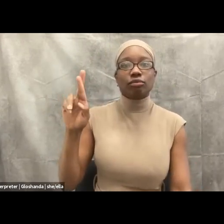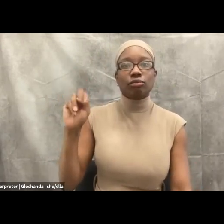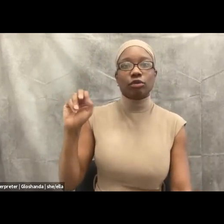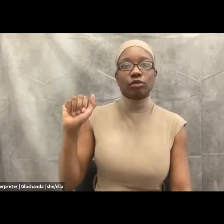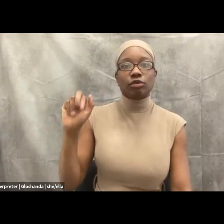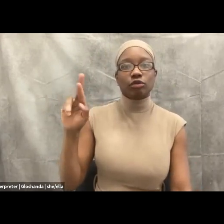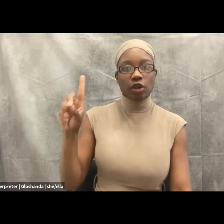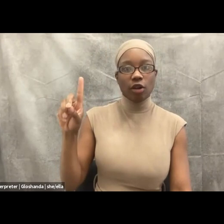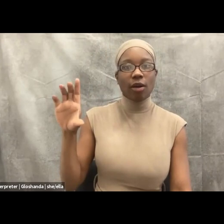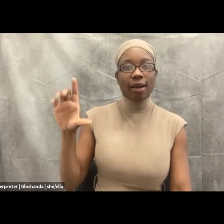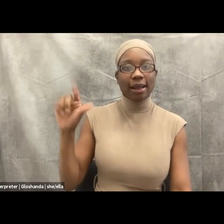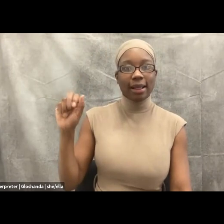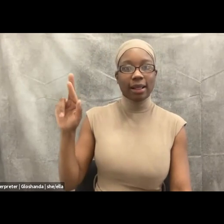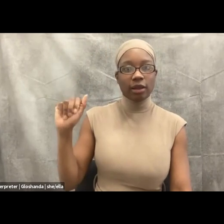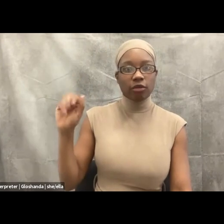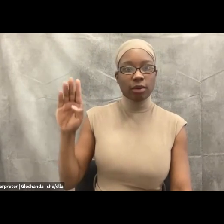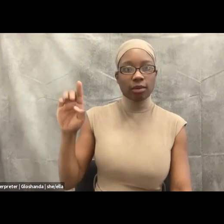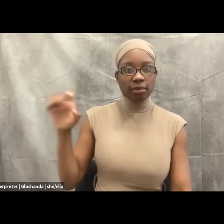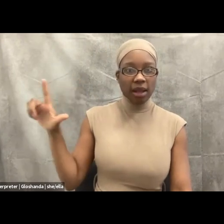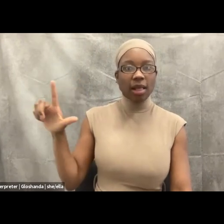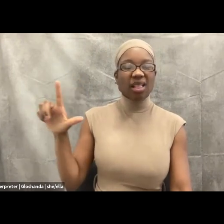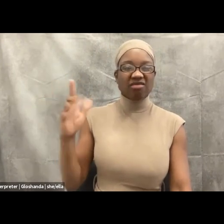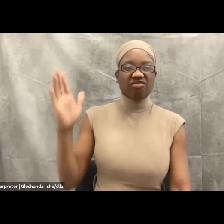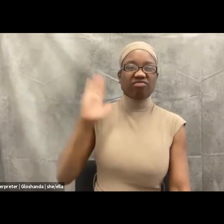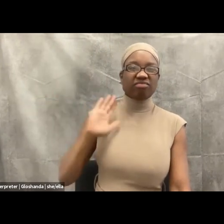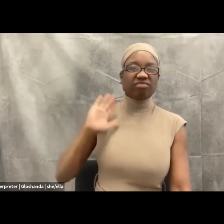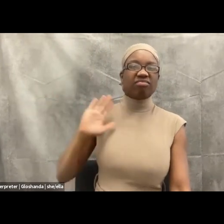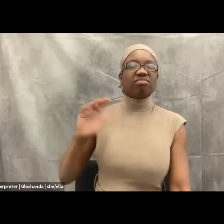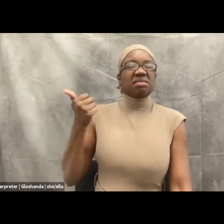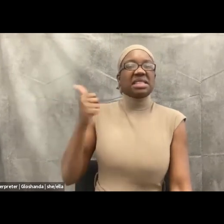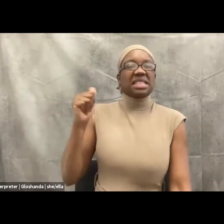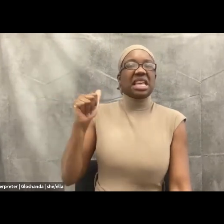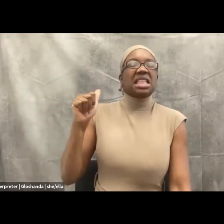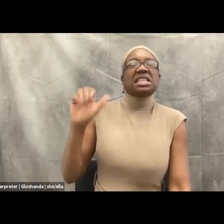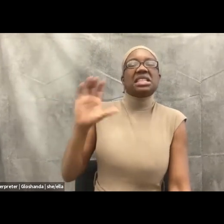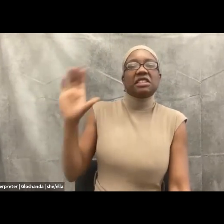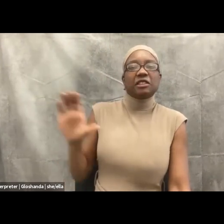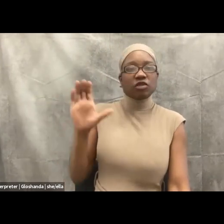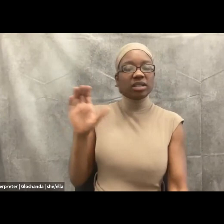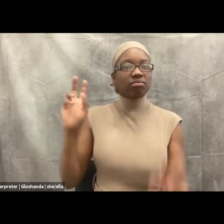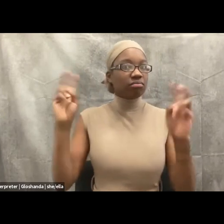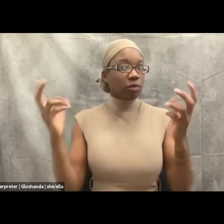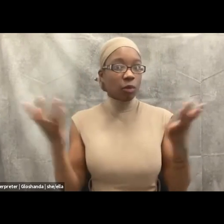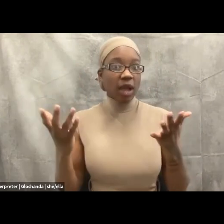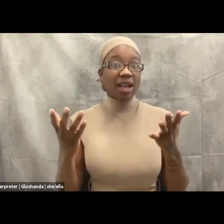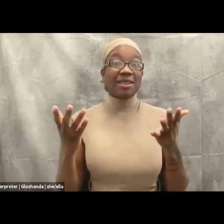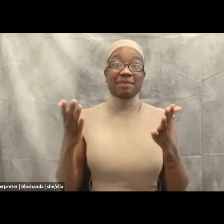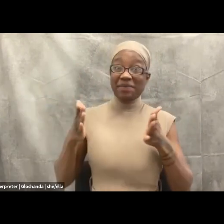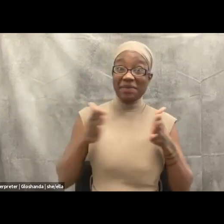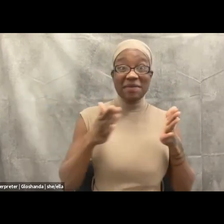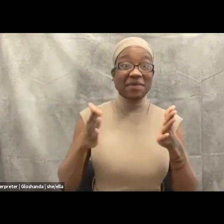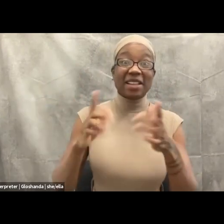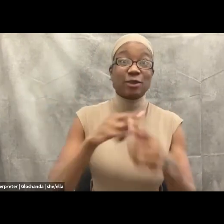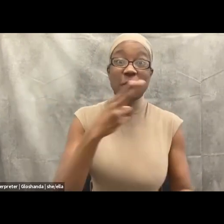Now, understand, it's important that we understand that these intentions and impacts are not always in alignment. We